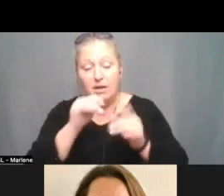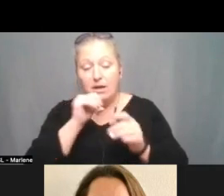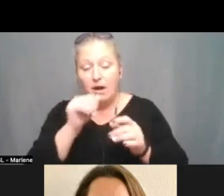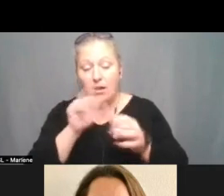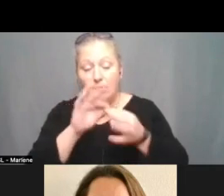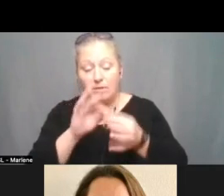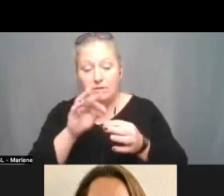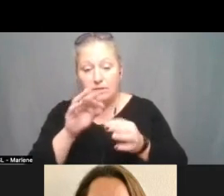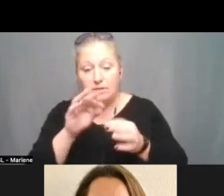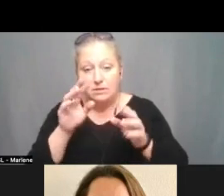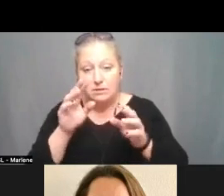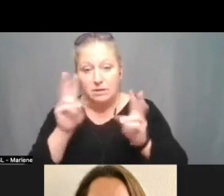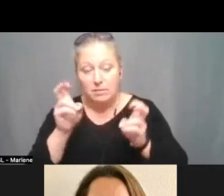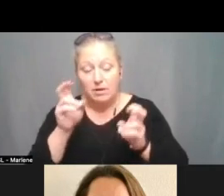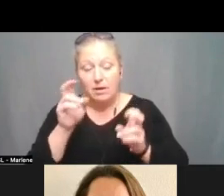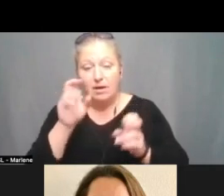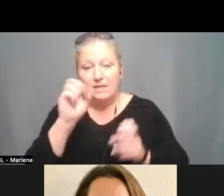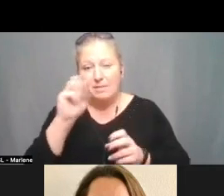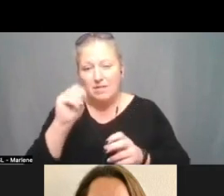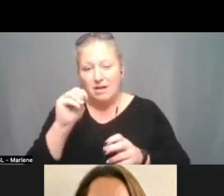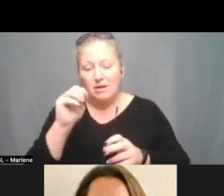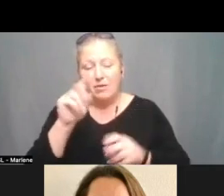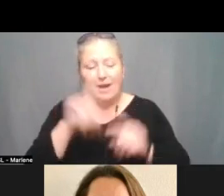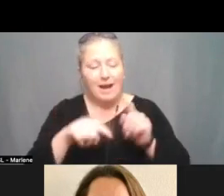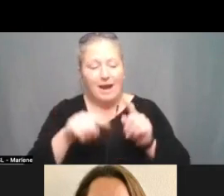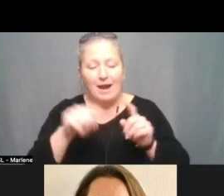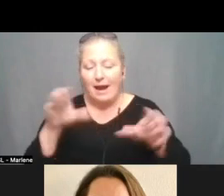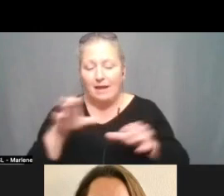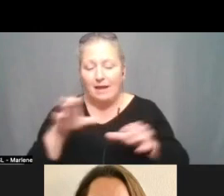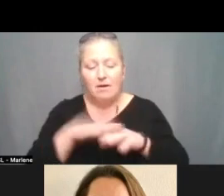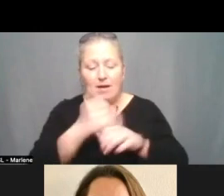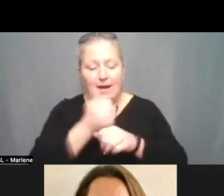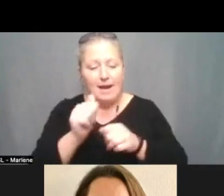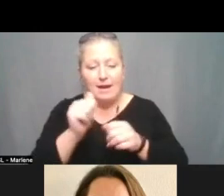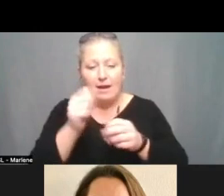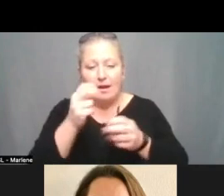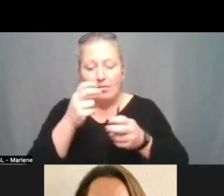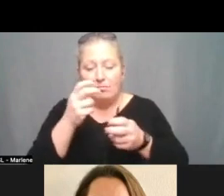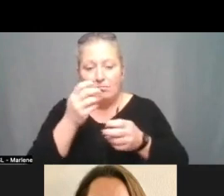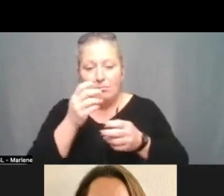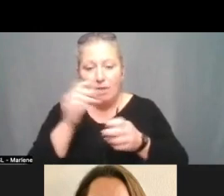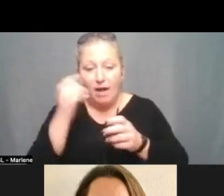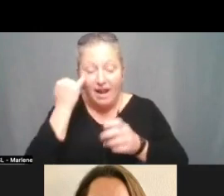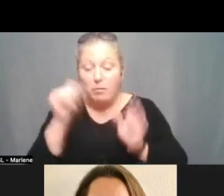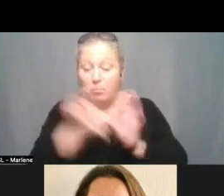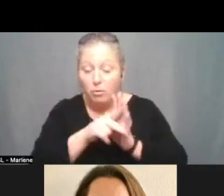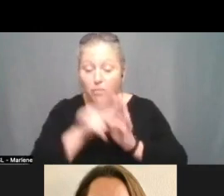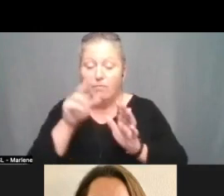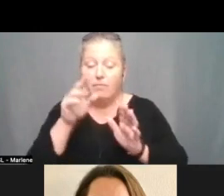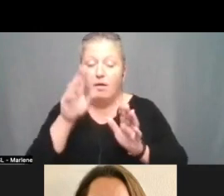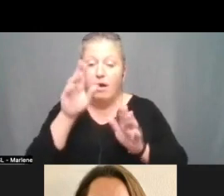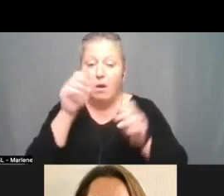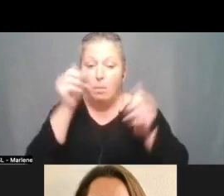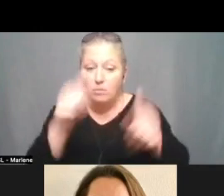Mateo Foster City School Board cannot act upon any matter that has not been included and publicly posted on the agenda, except under limited